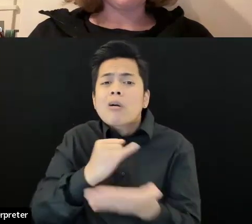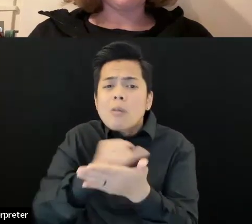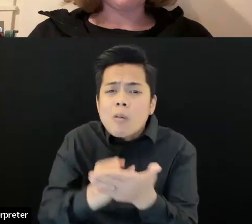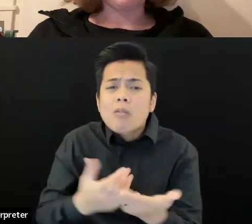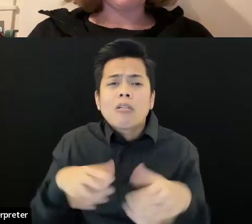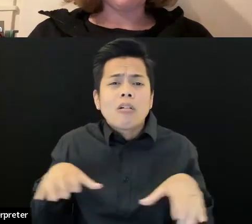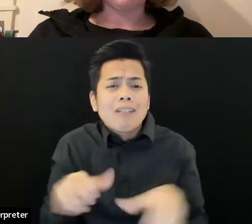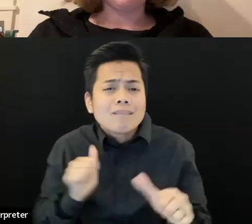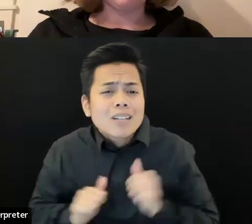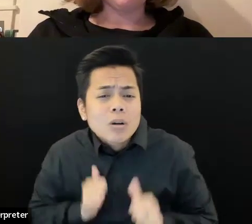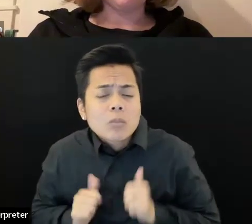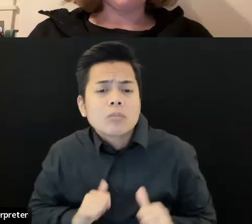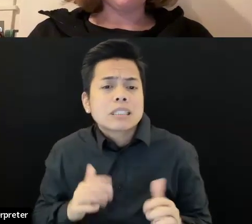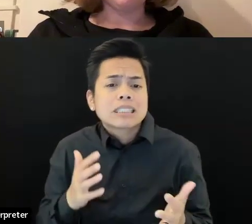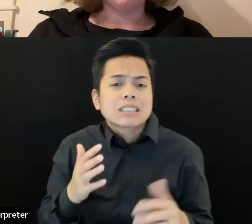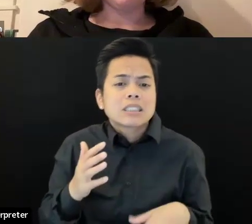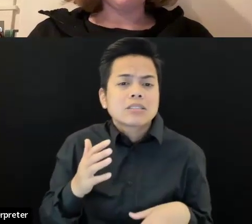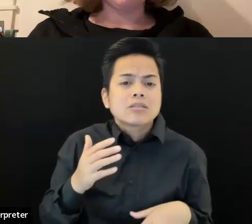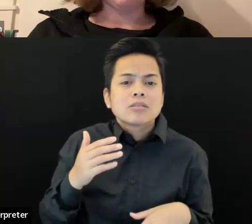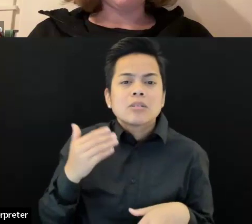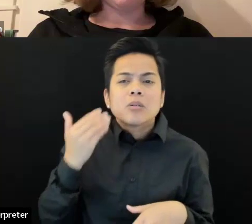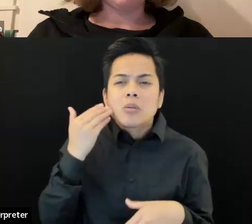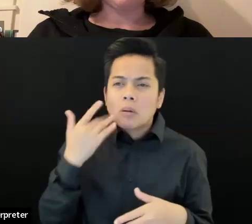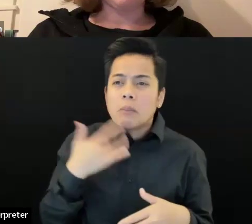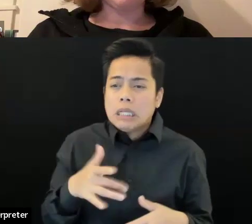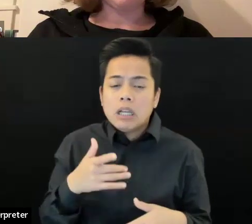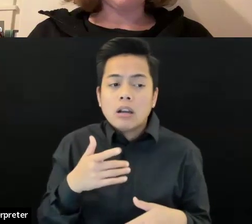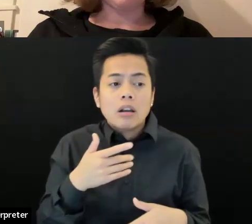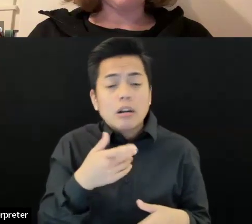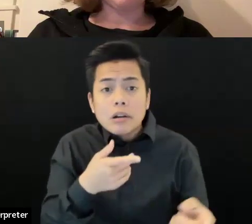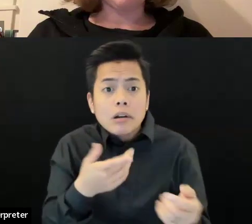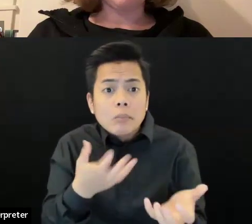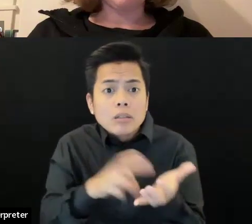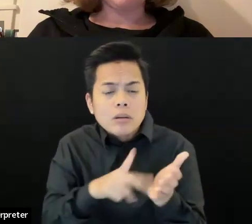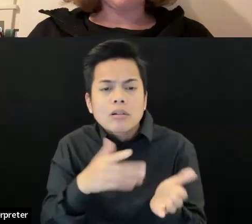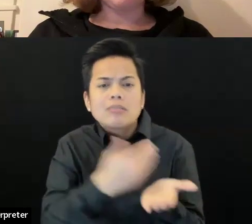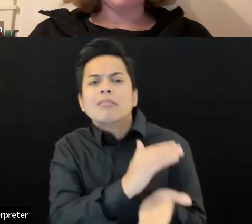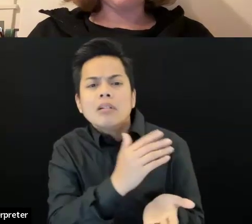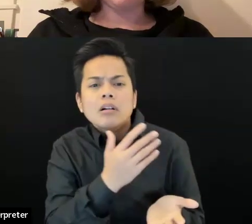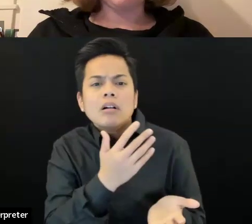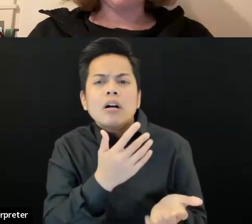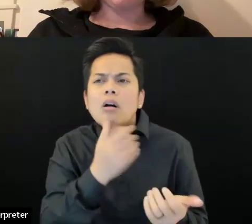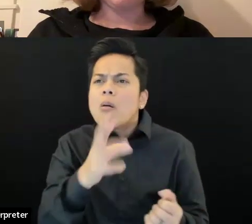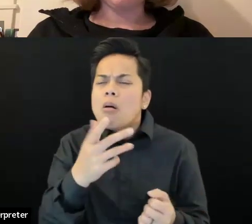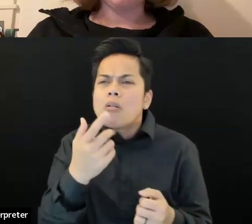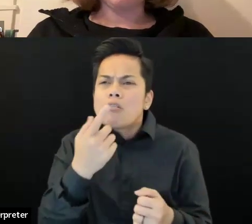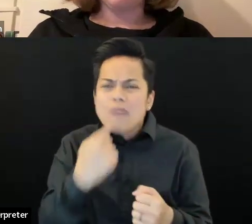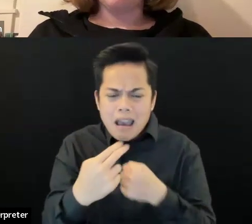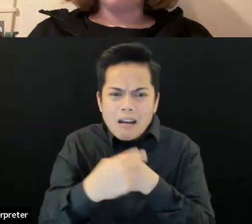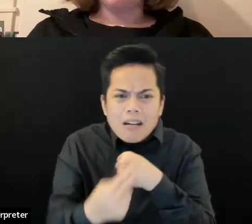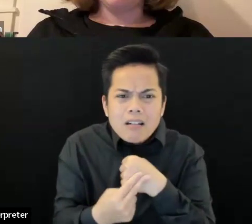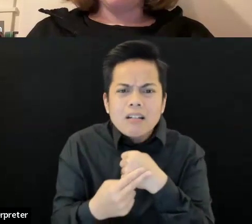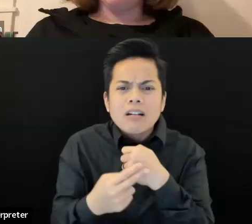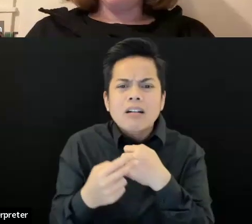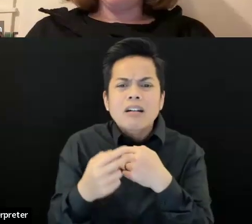excluded most is through bureaucracy and red tape. And barriers to entry, you know,